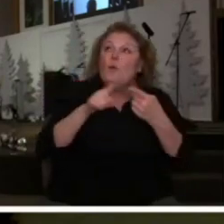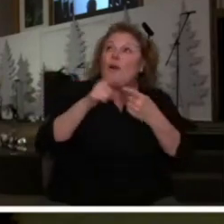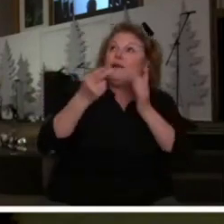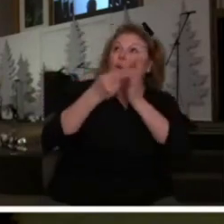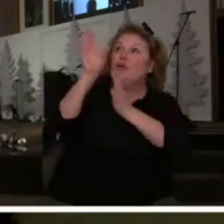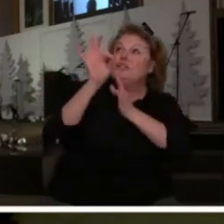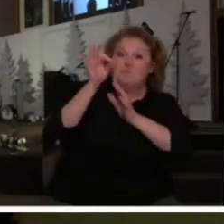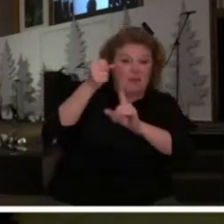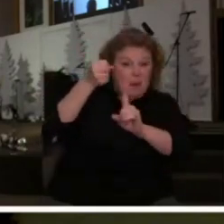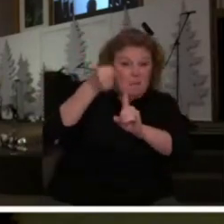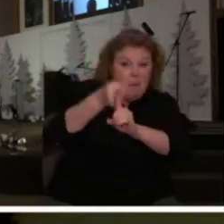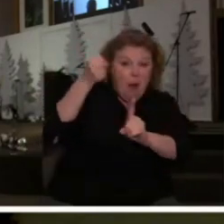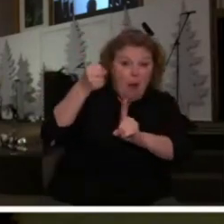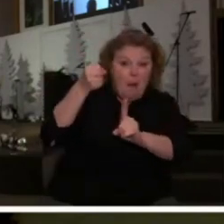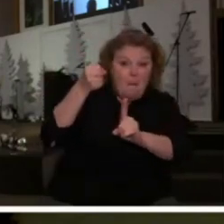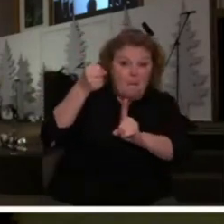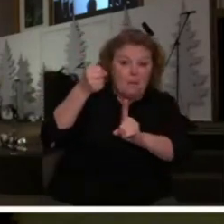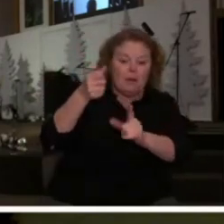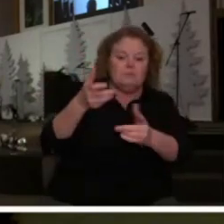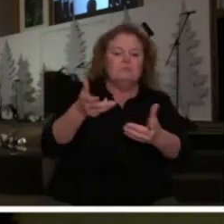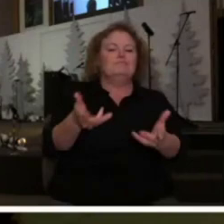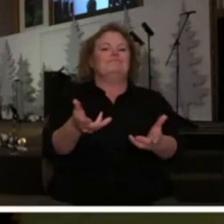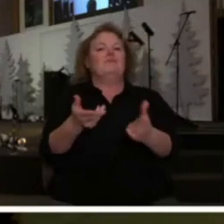and then suddenly arrives.